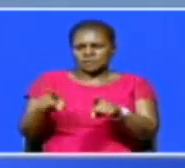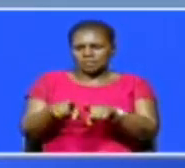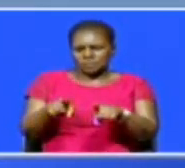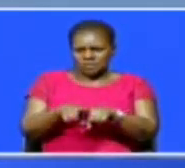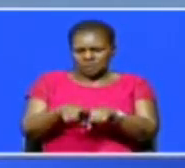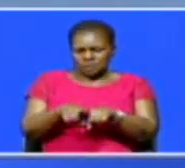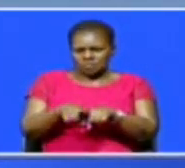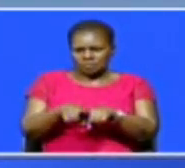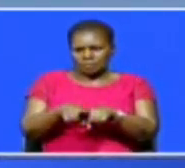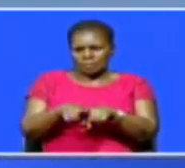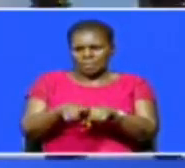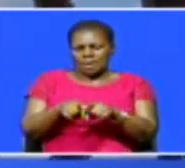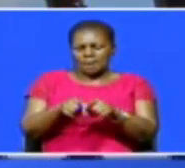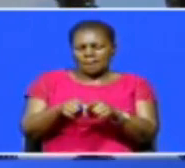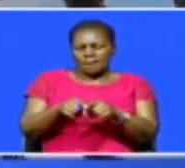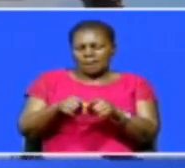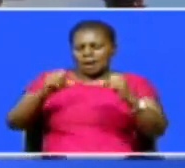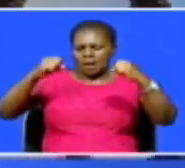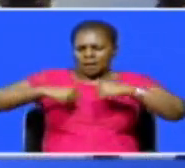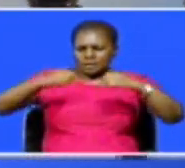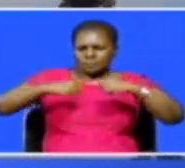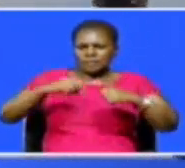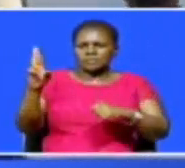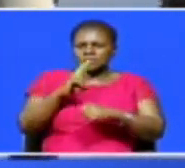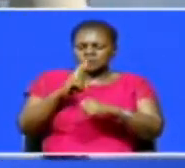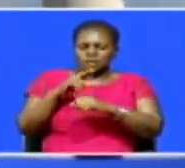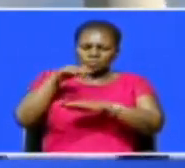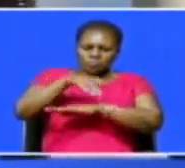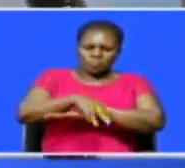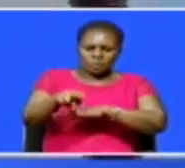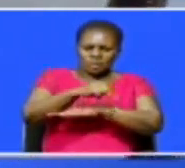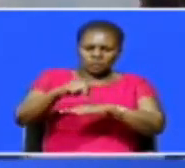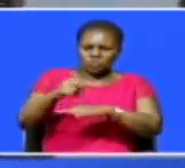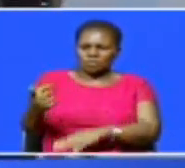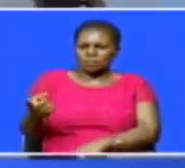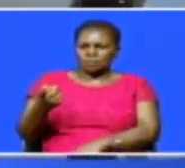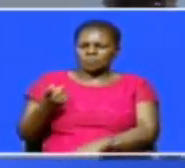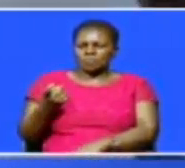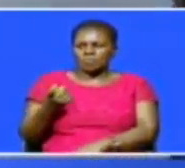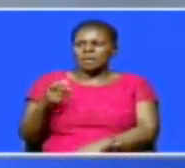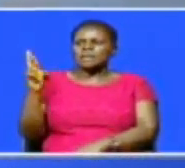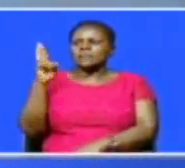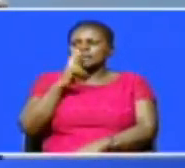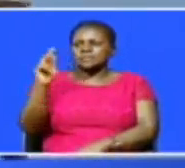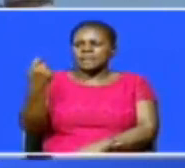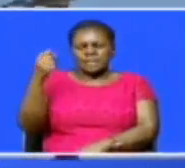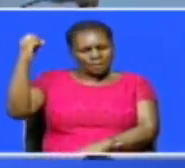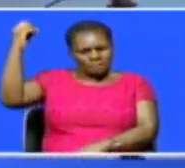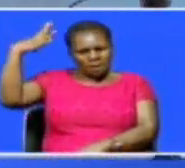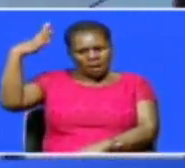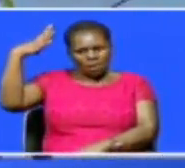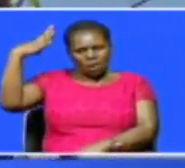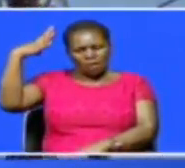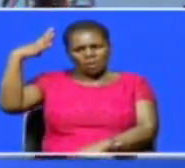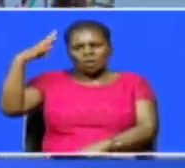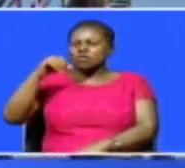majeure under the power purchase agreement, the risk of decrease in the national demand for electricity is a risk that Kenya Power and